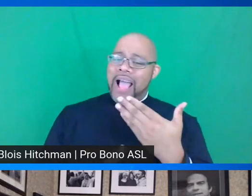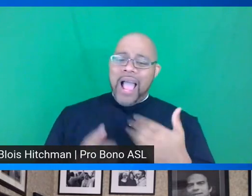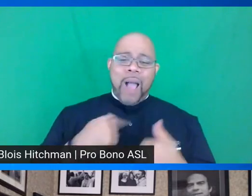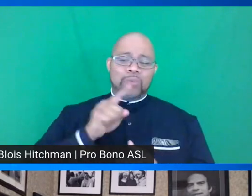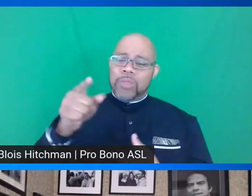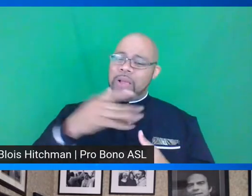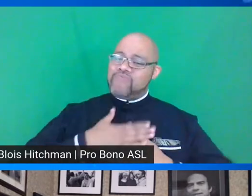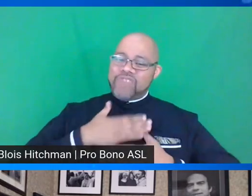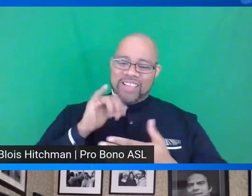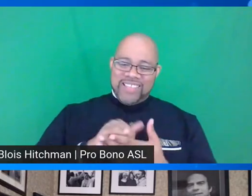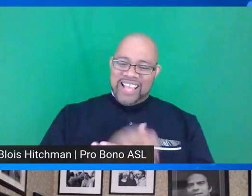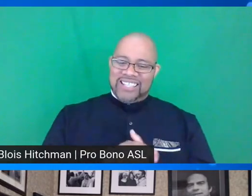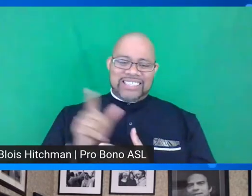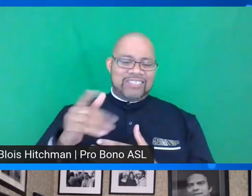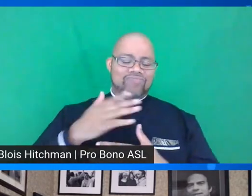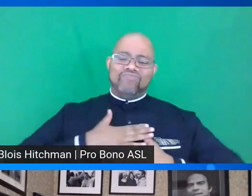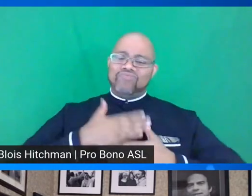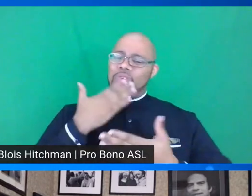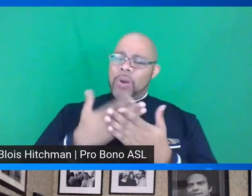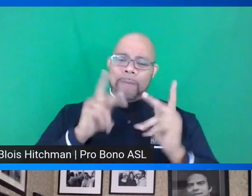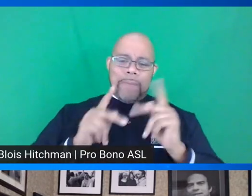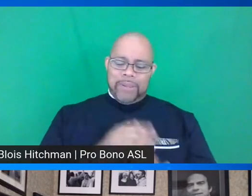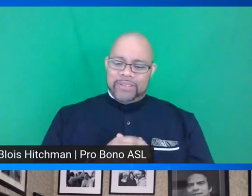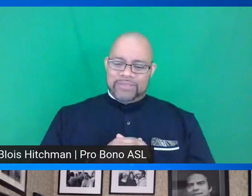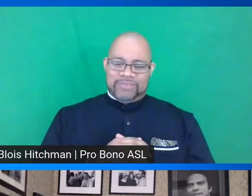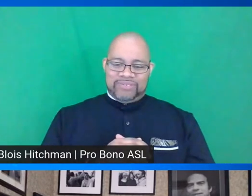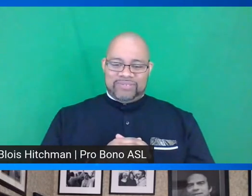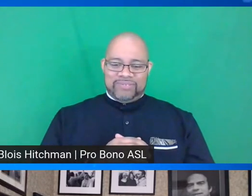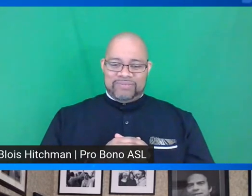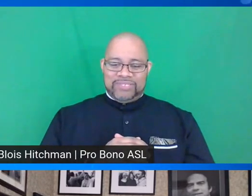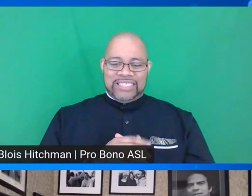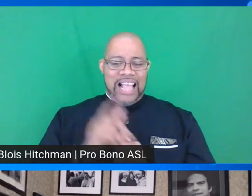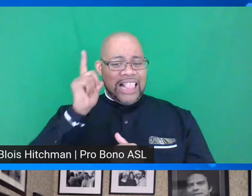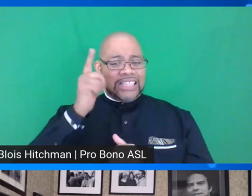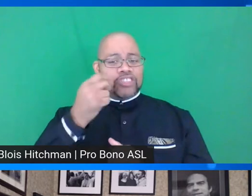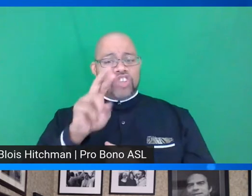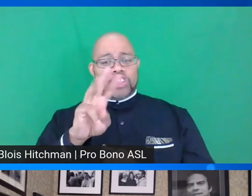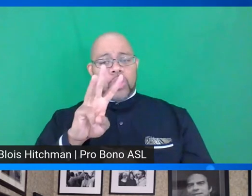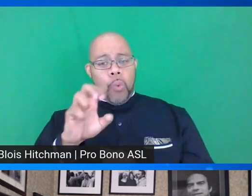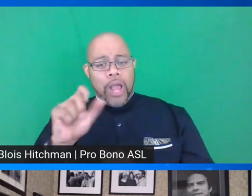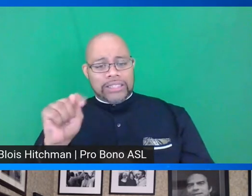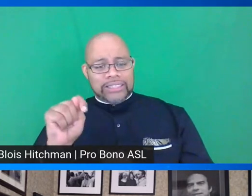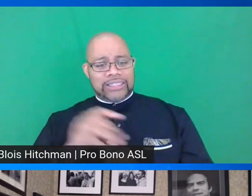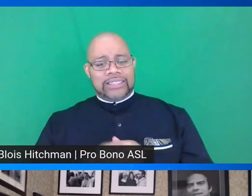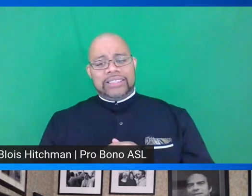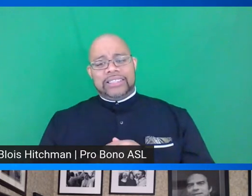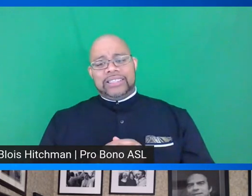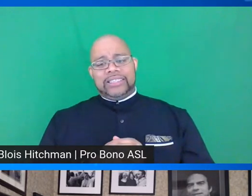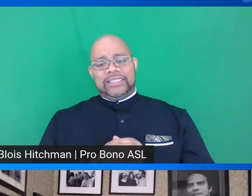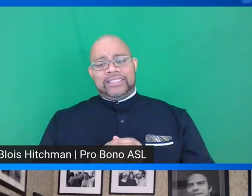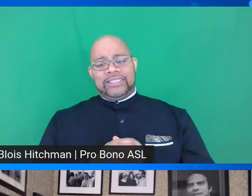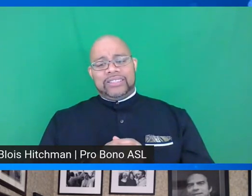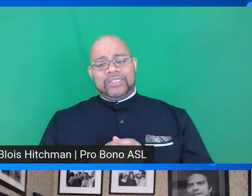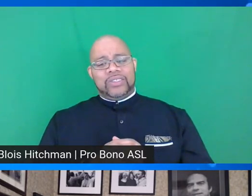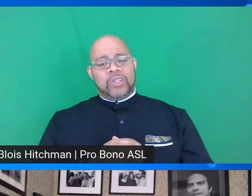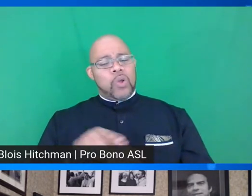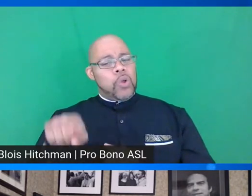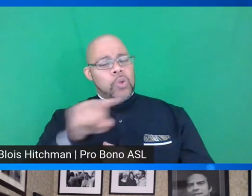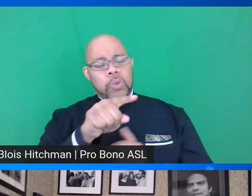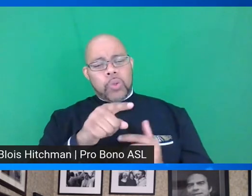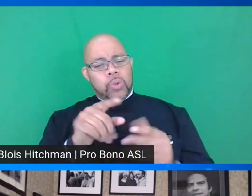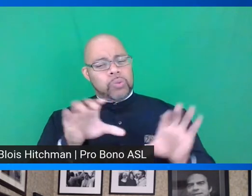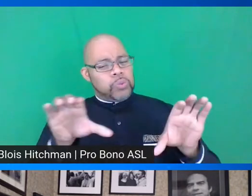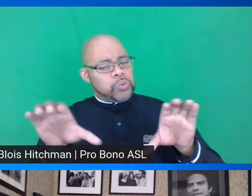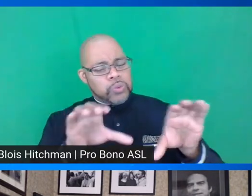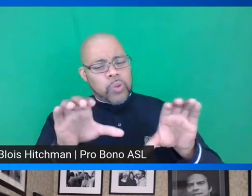sure they would appreciate that they're great people listening to Dr. West you all are carrying on